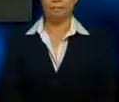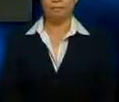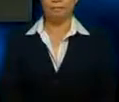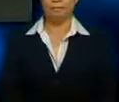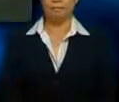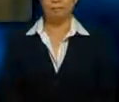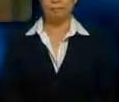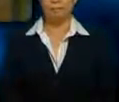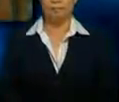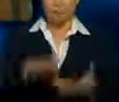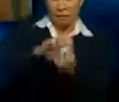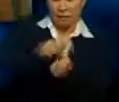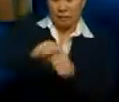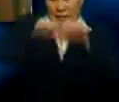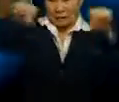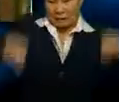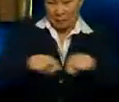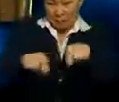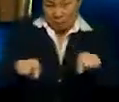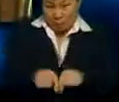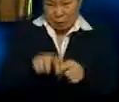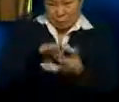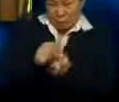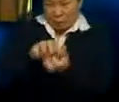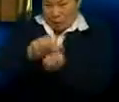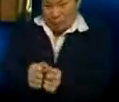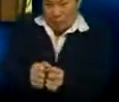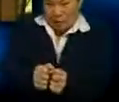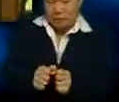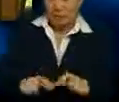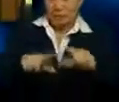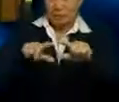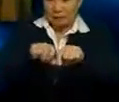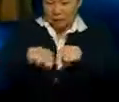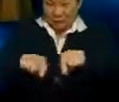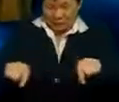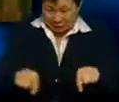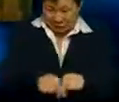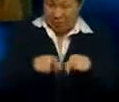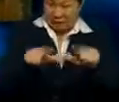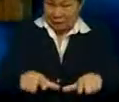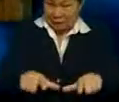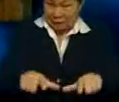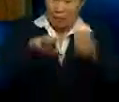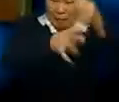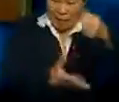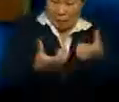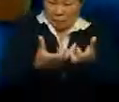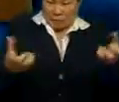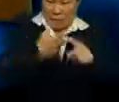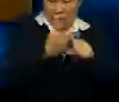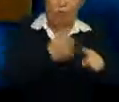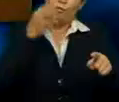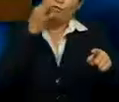The threshing station is the place where the threshing ground is situated. Here, the bunches will be separated from the fruitlets,